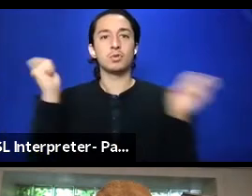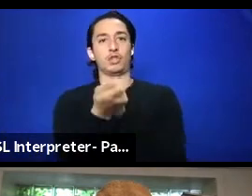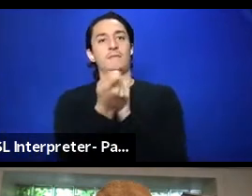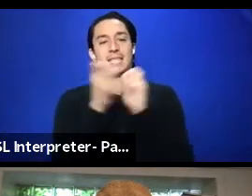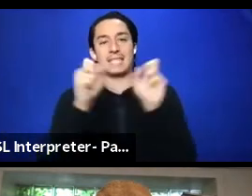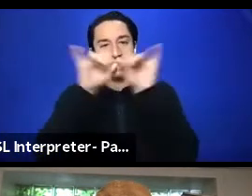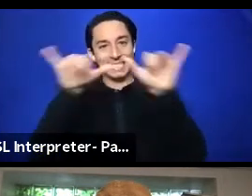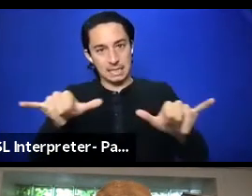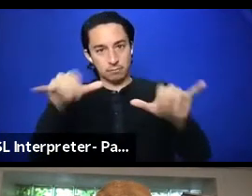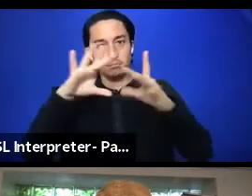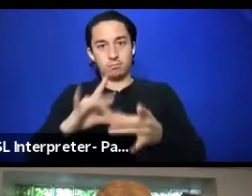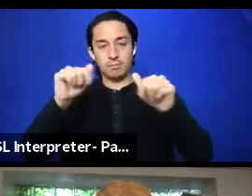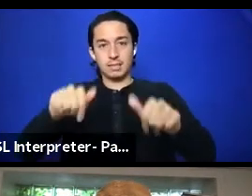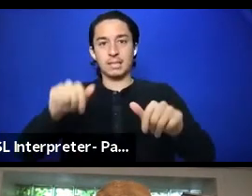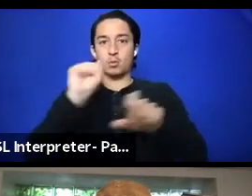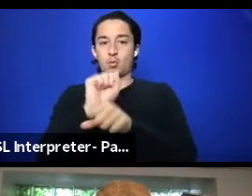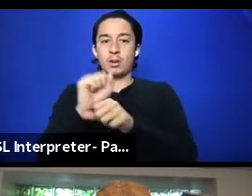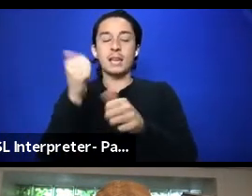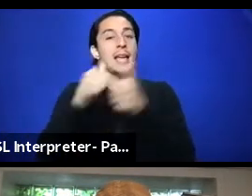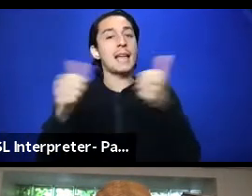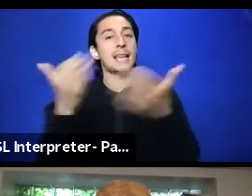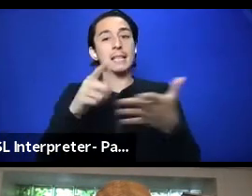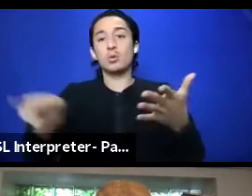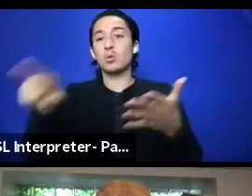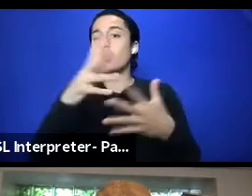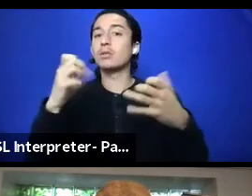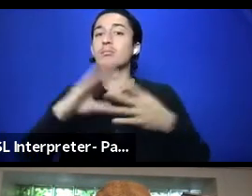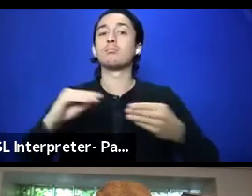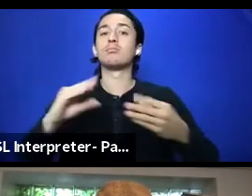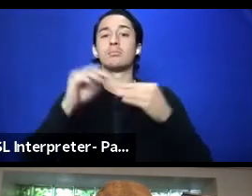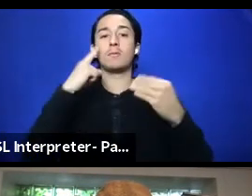anything that you all have to say in closing